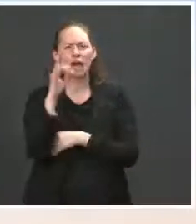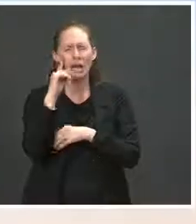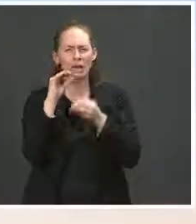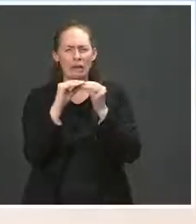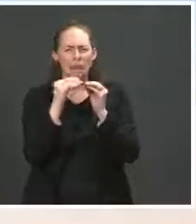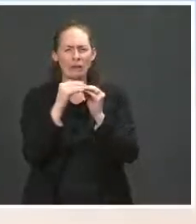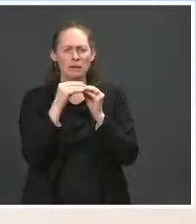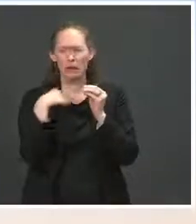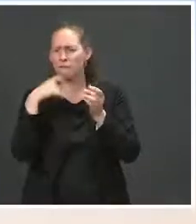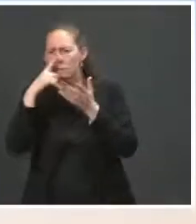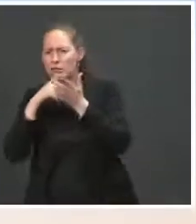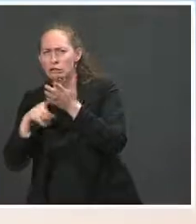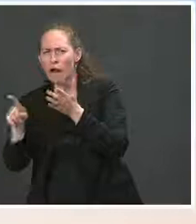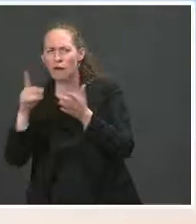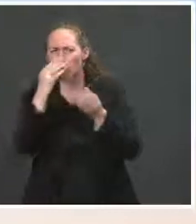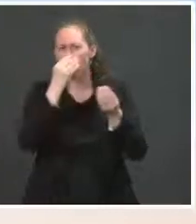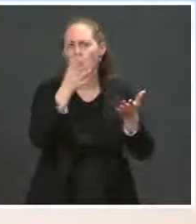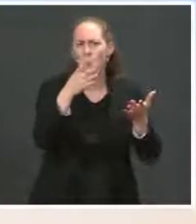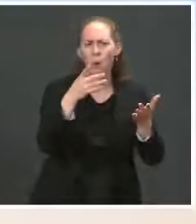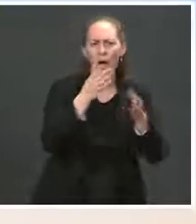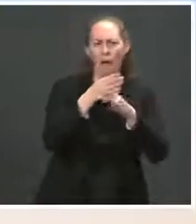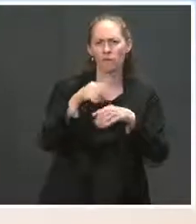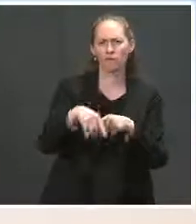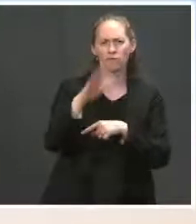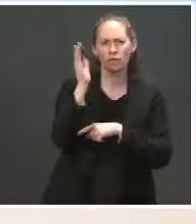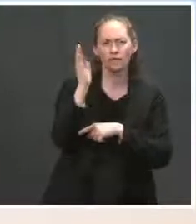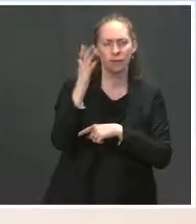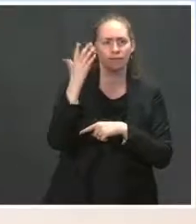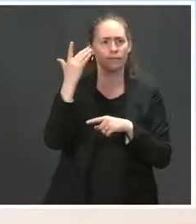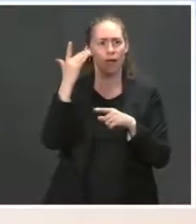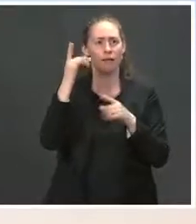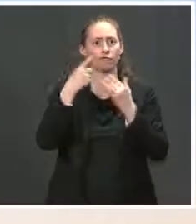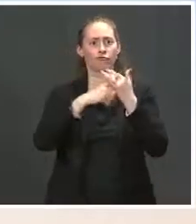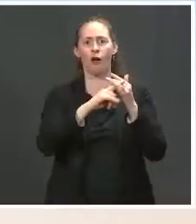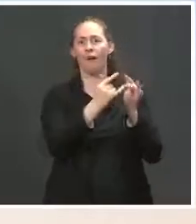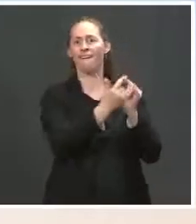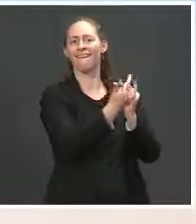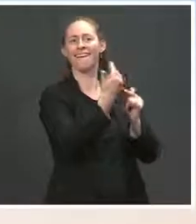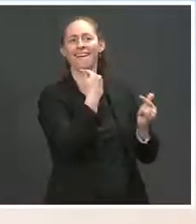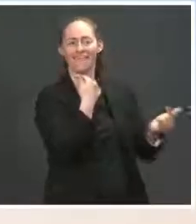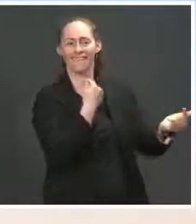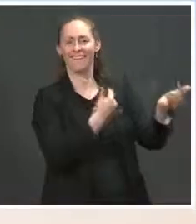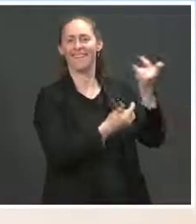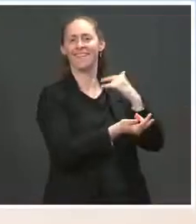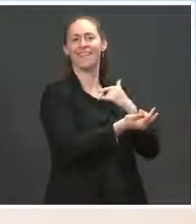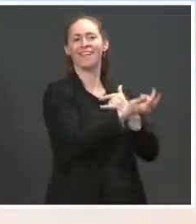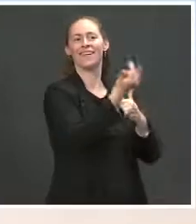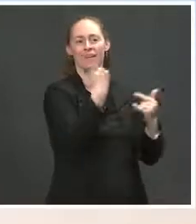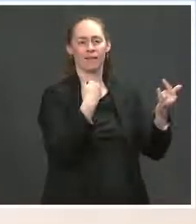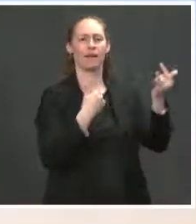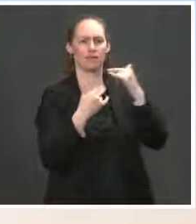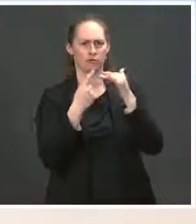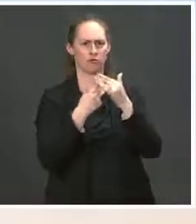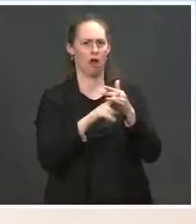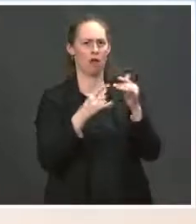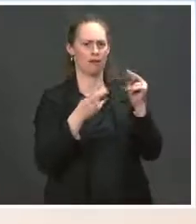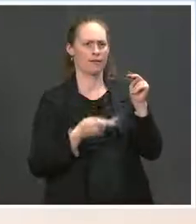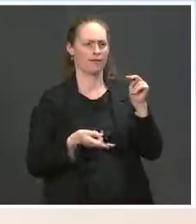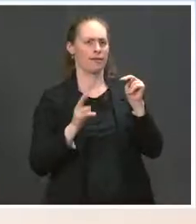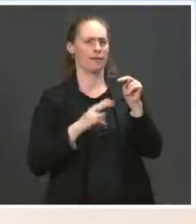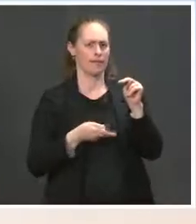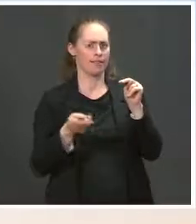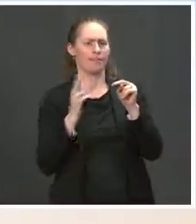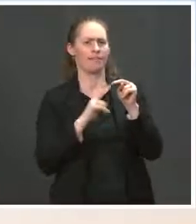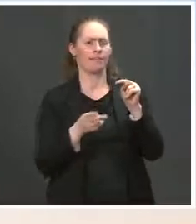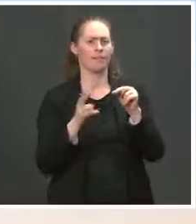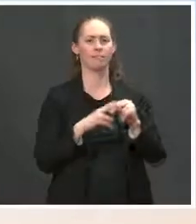get those to you after the briefing. We've seen — because of flights resuming, we've seen, you know, an increase even just over the last week. Go